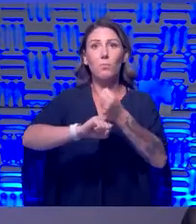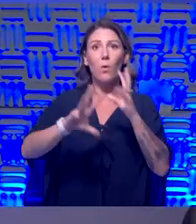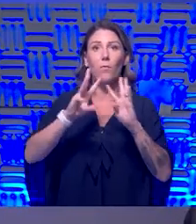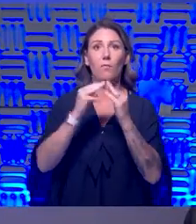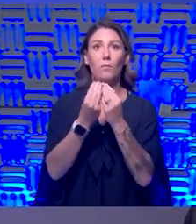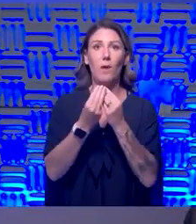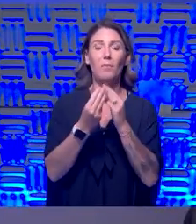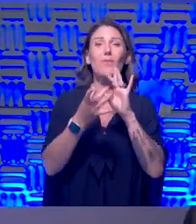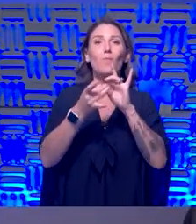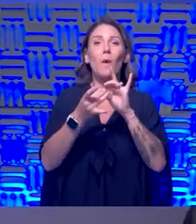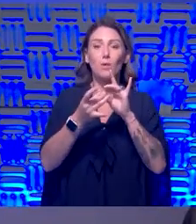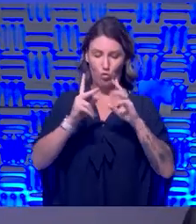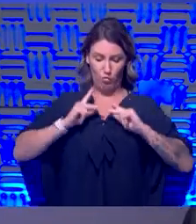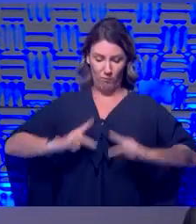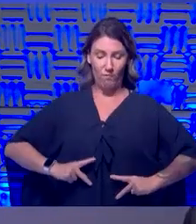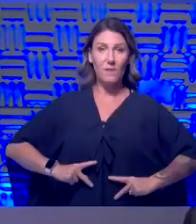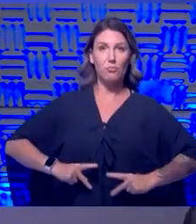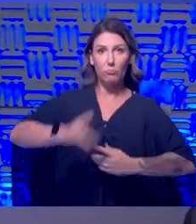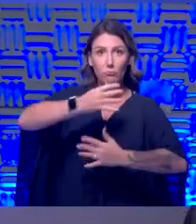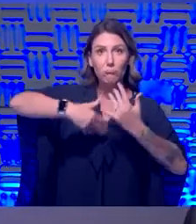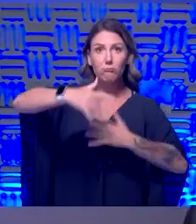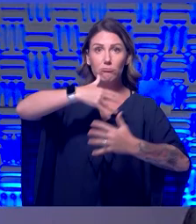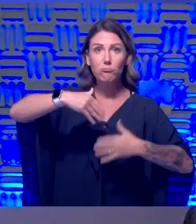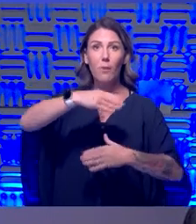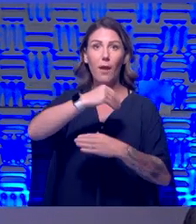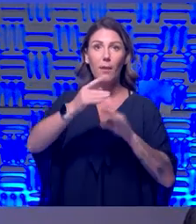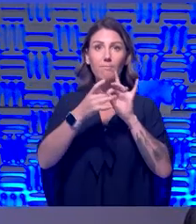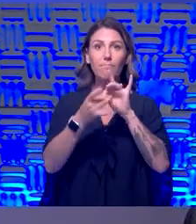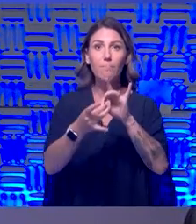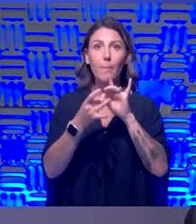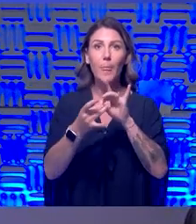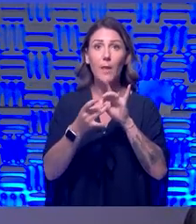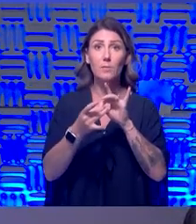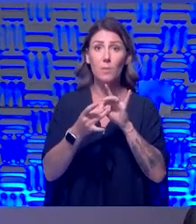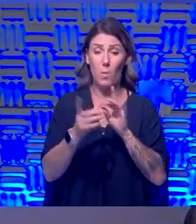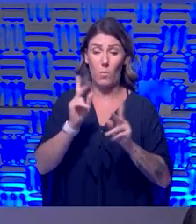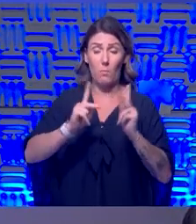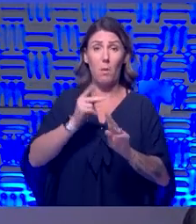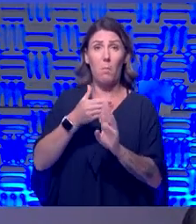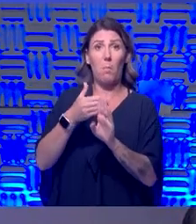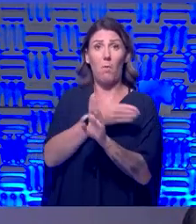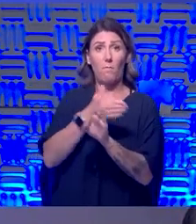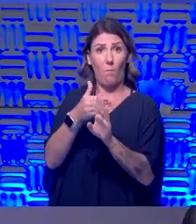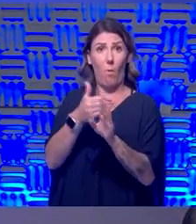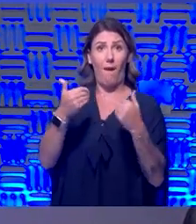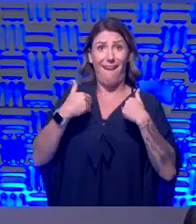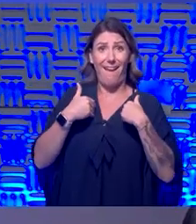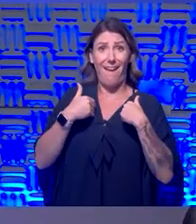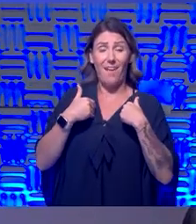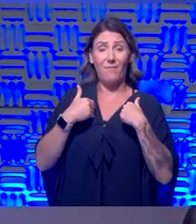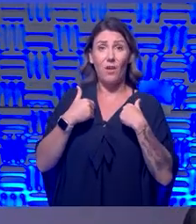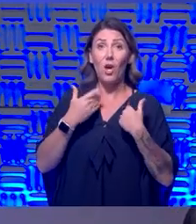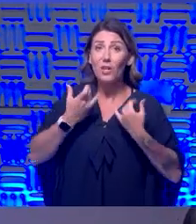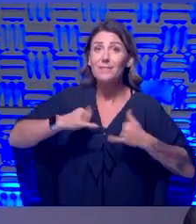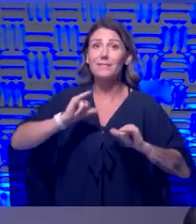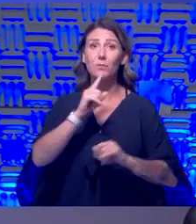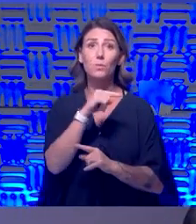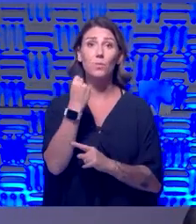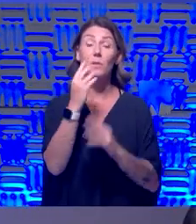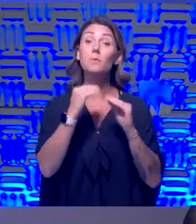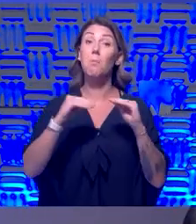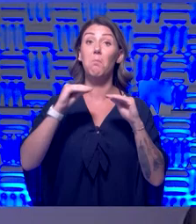interaction and connections. So now we've seen the people that even would have had preservative factors are still at risk more so because,